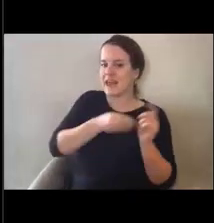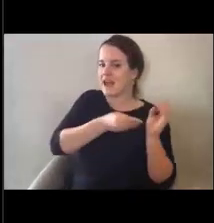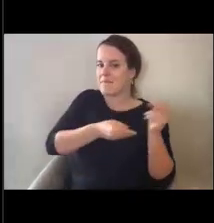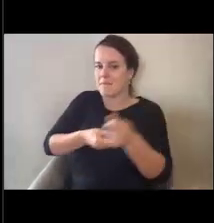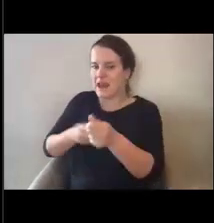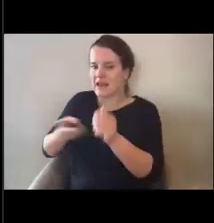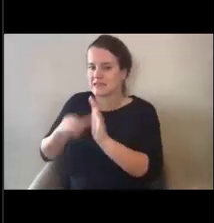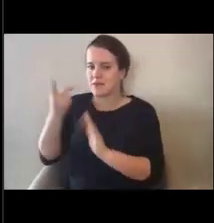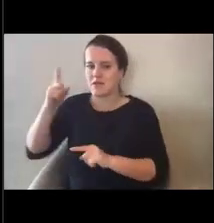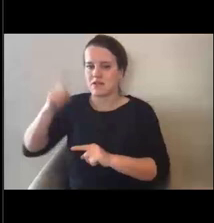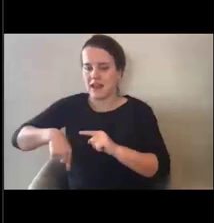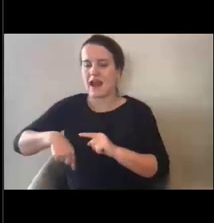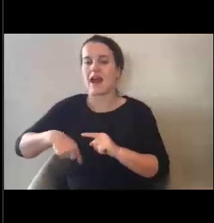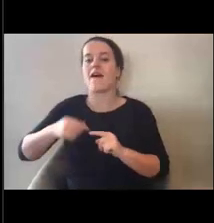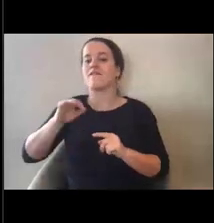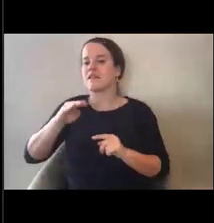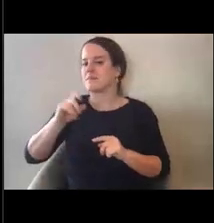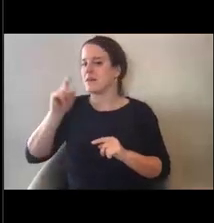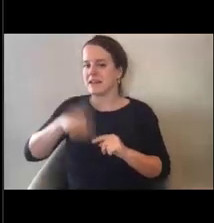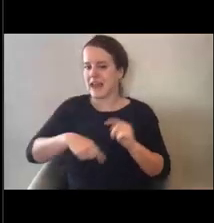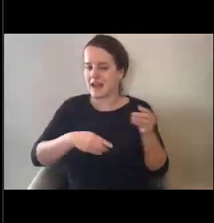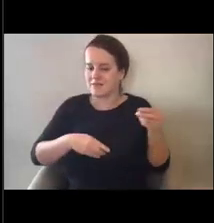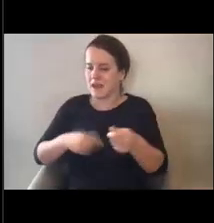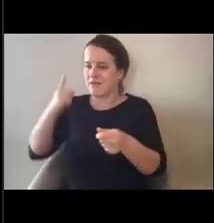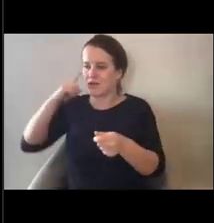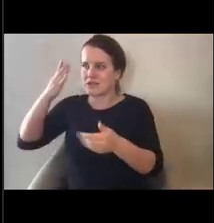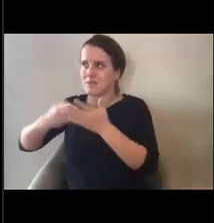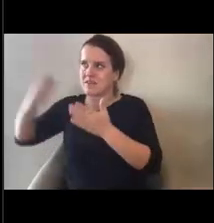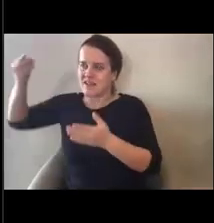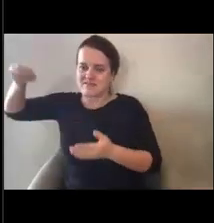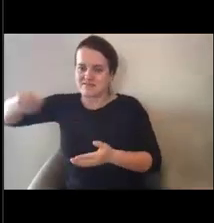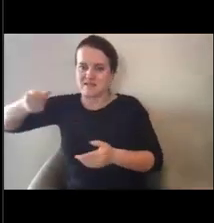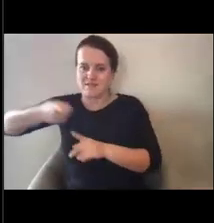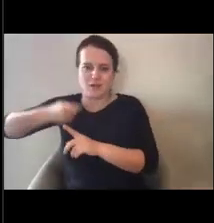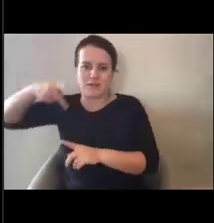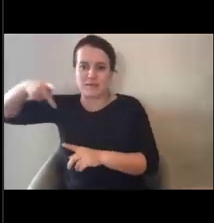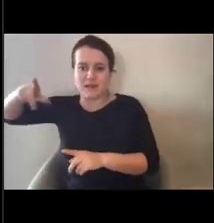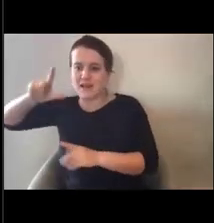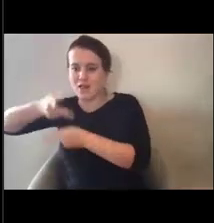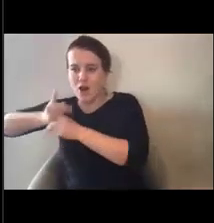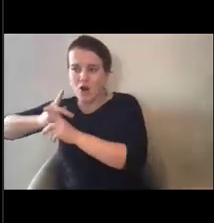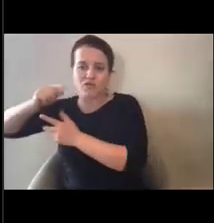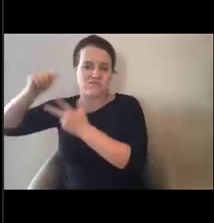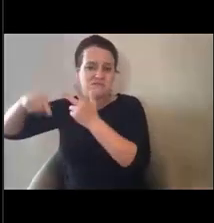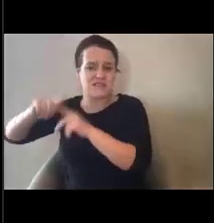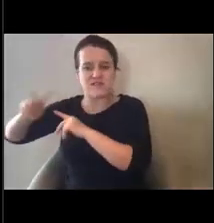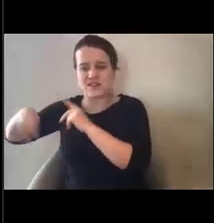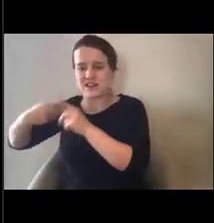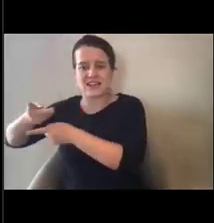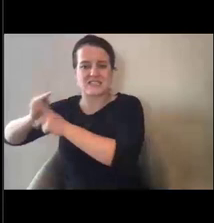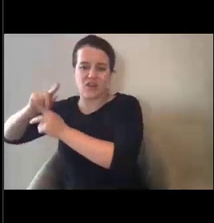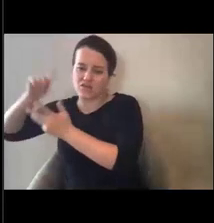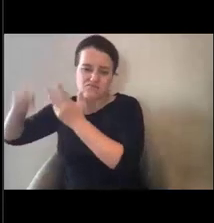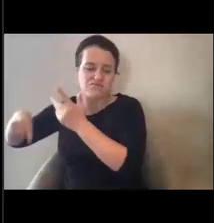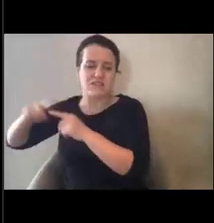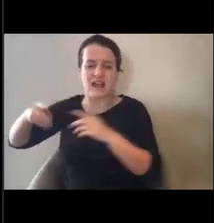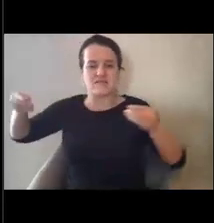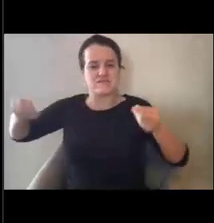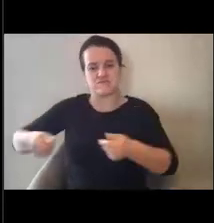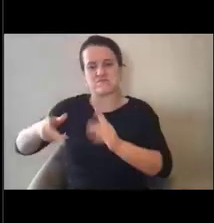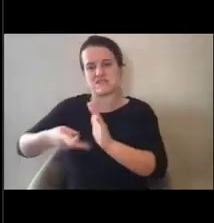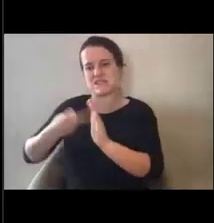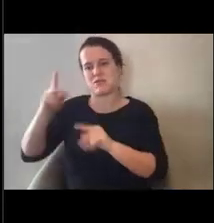that it is not providing funding for a cost that is already covered by another funding source. And we work very closely with our federal